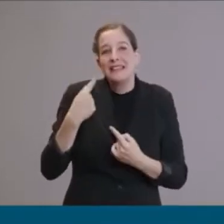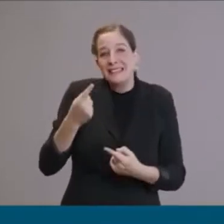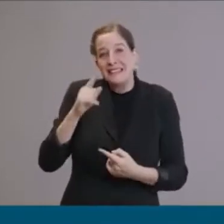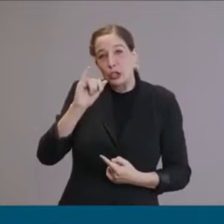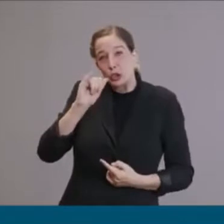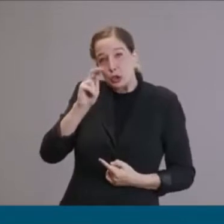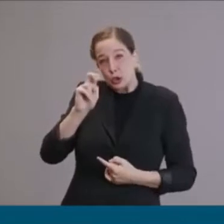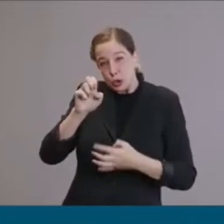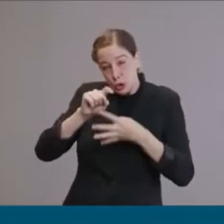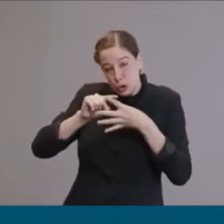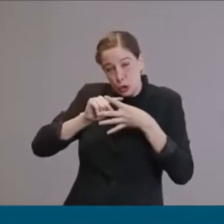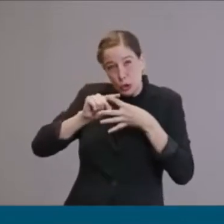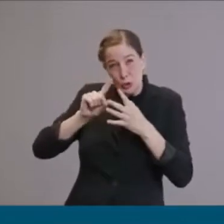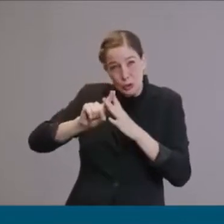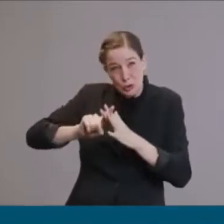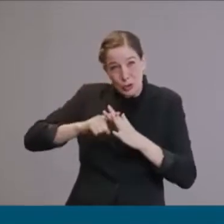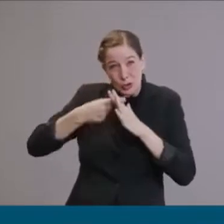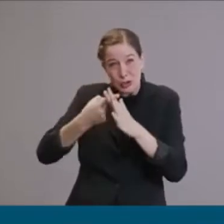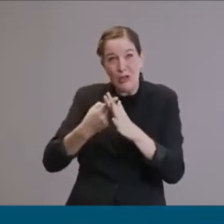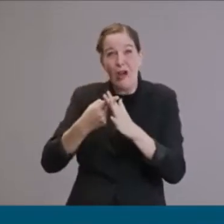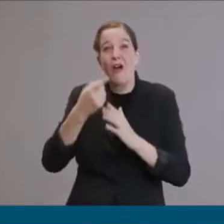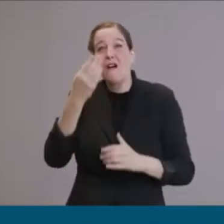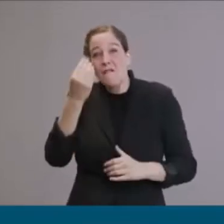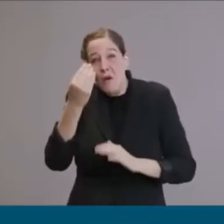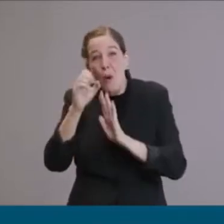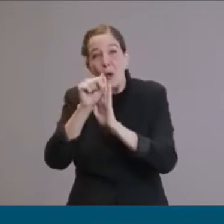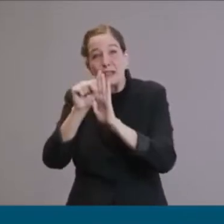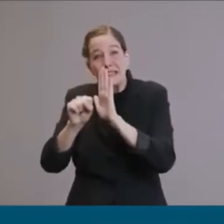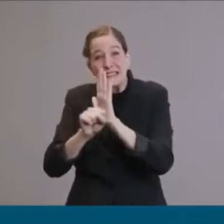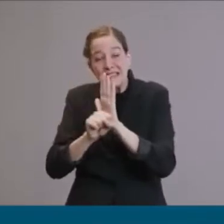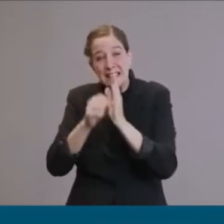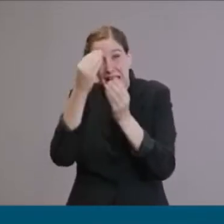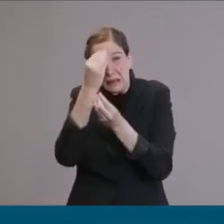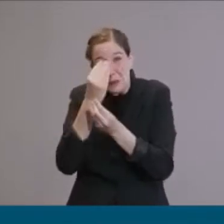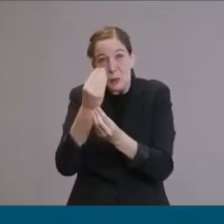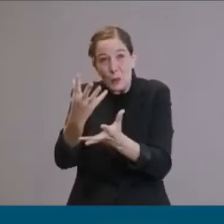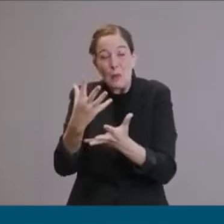highest ever seven-day average of new cases.